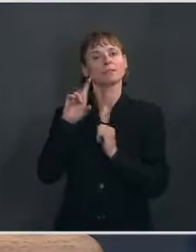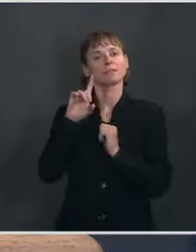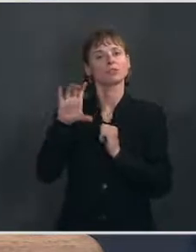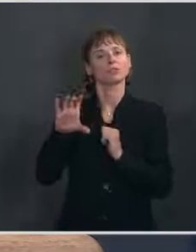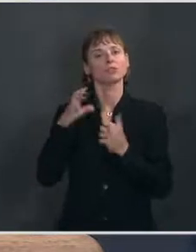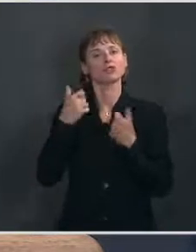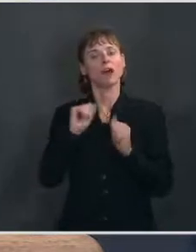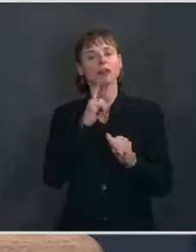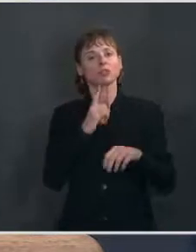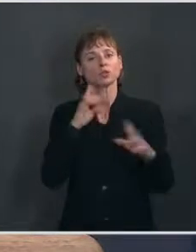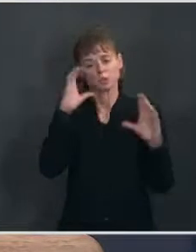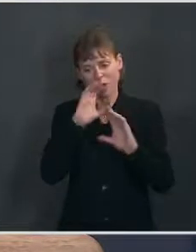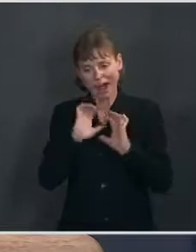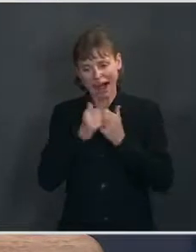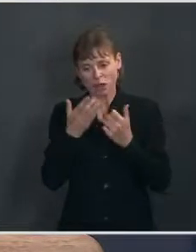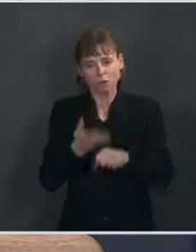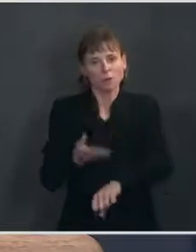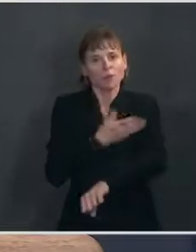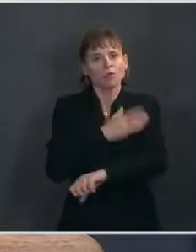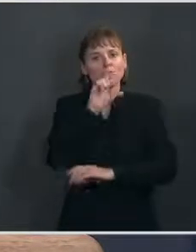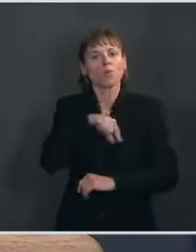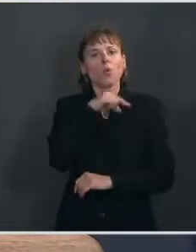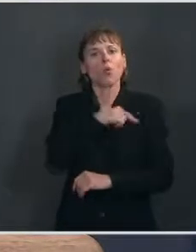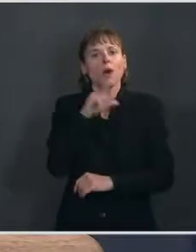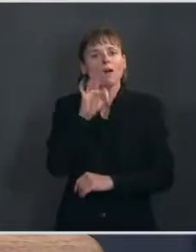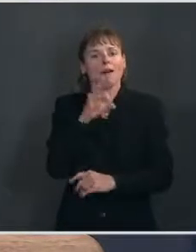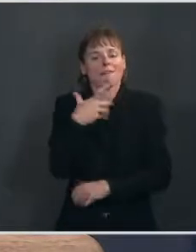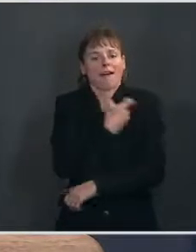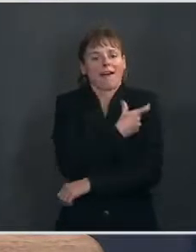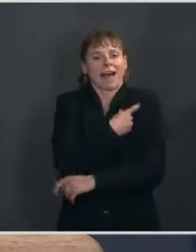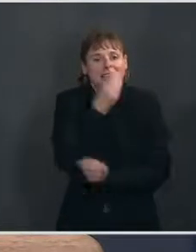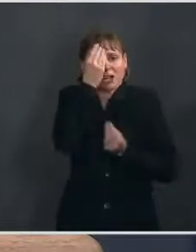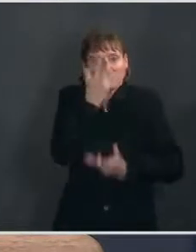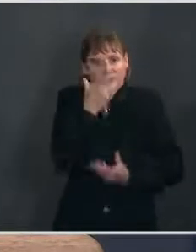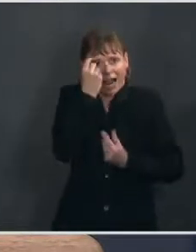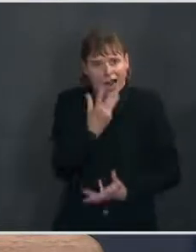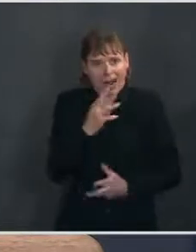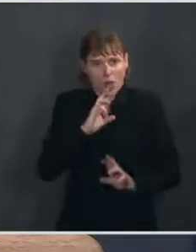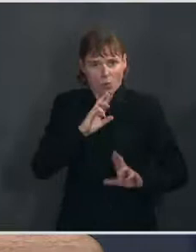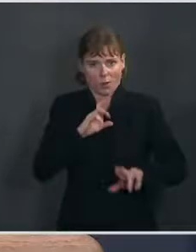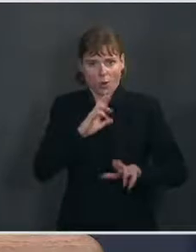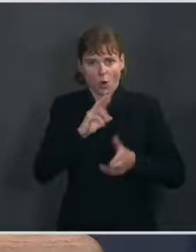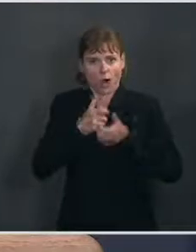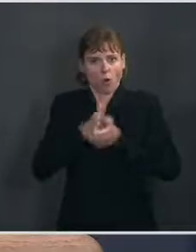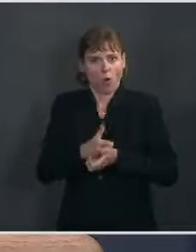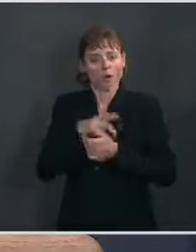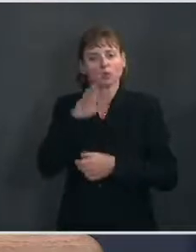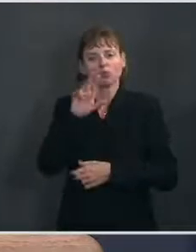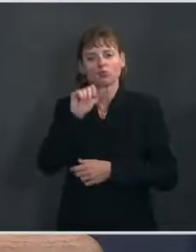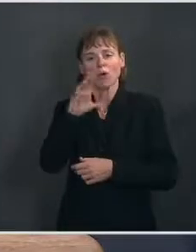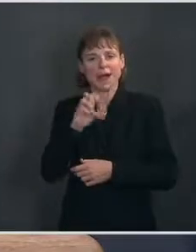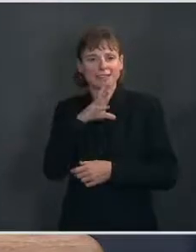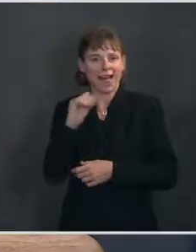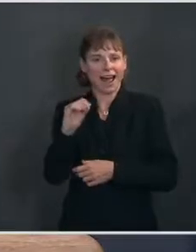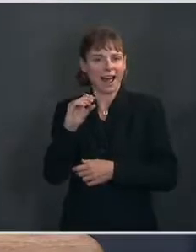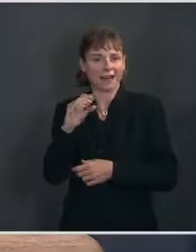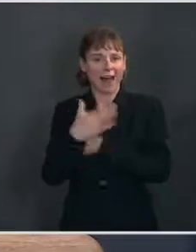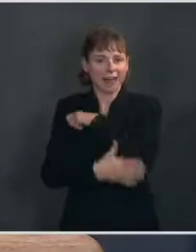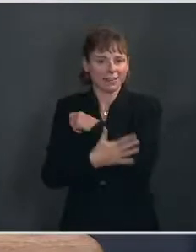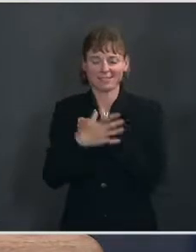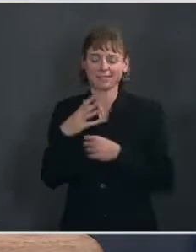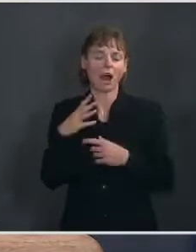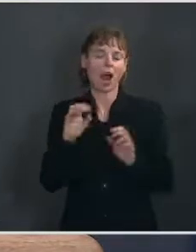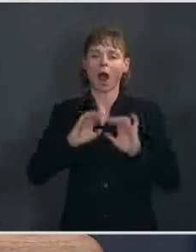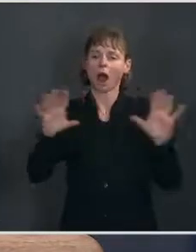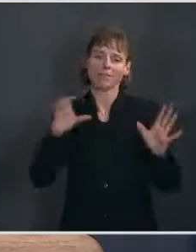improve the quality of vaccination data reporting by race and ethnicity. There's no question it's not the level that we need it to be at. The